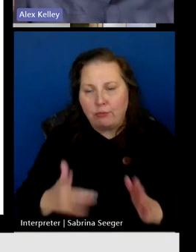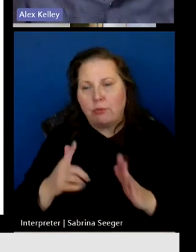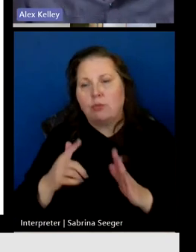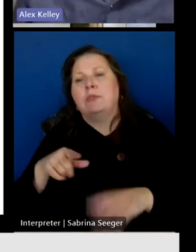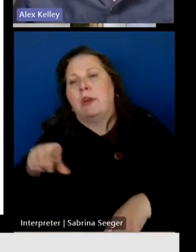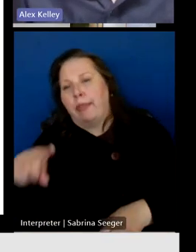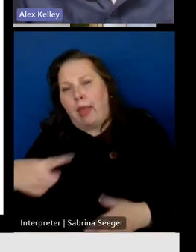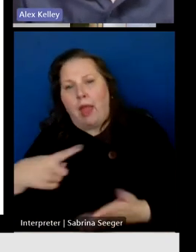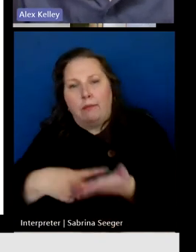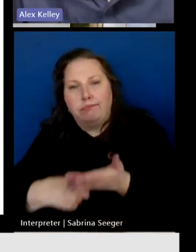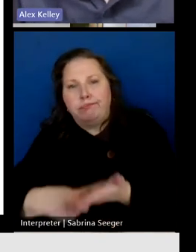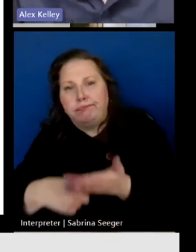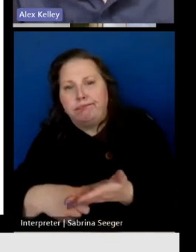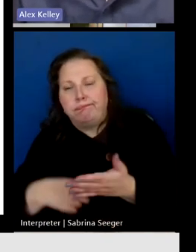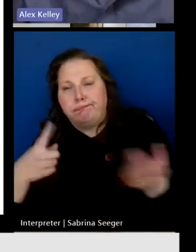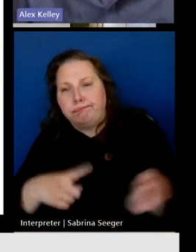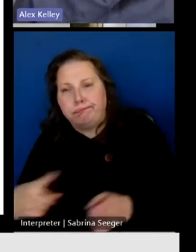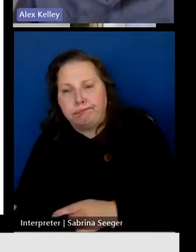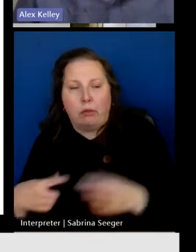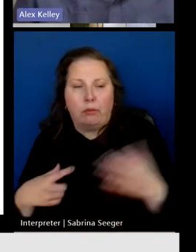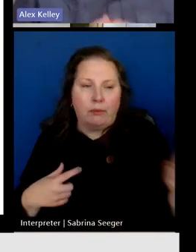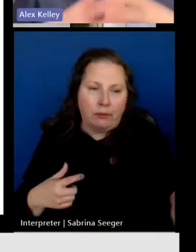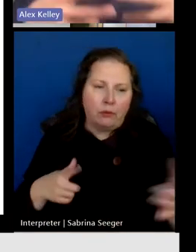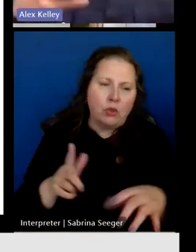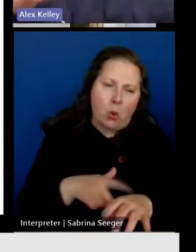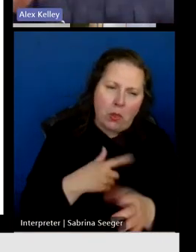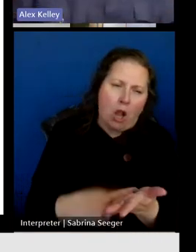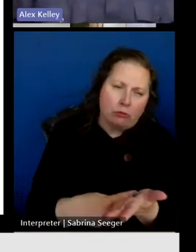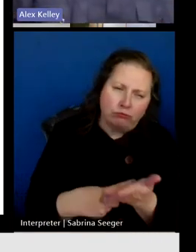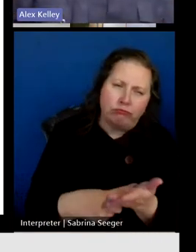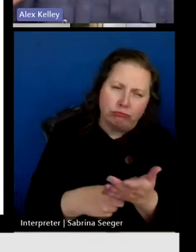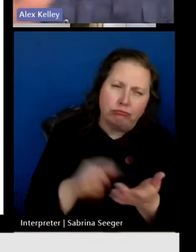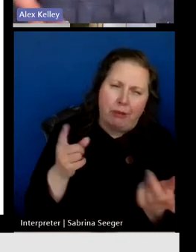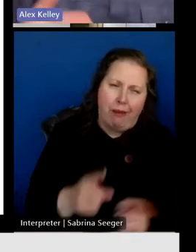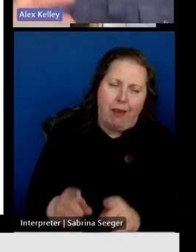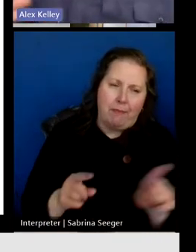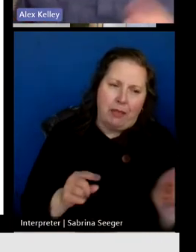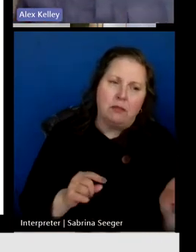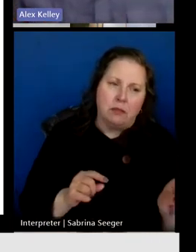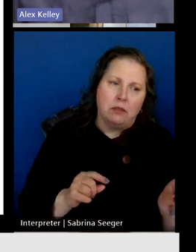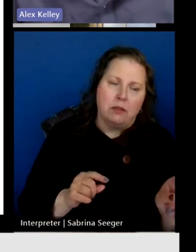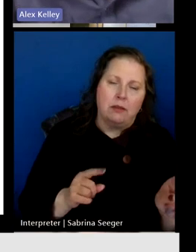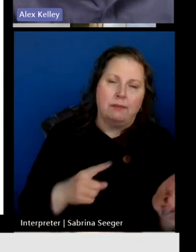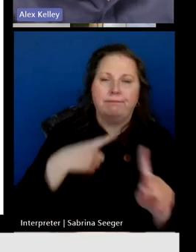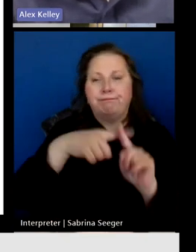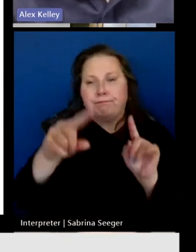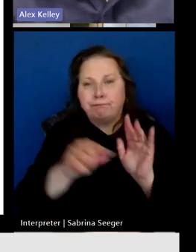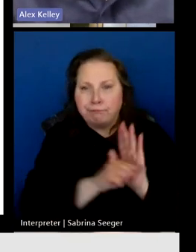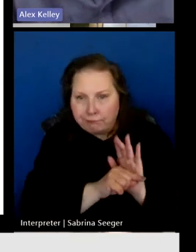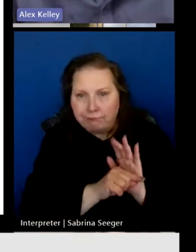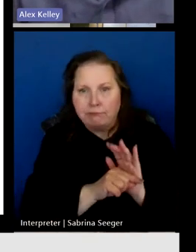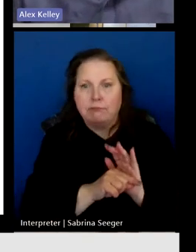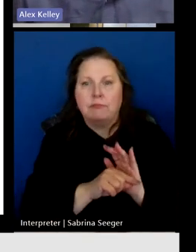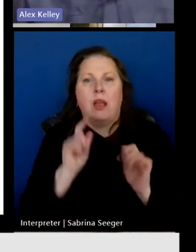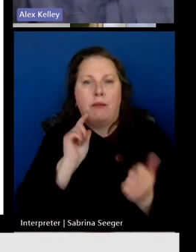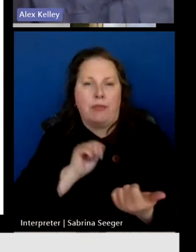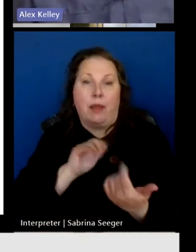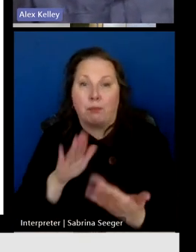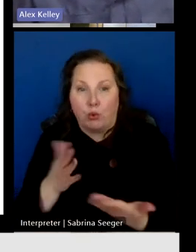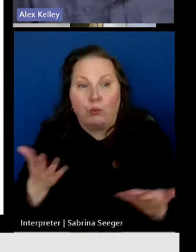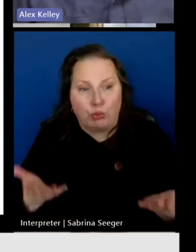idea. So, we spent a good amount of time talking about the advantages and disadvantages to taking that approach.